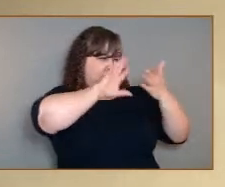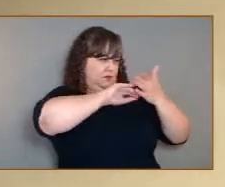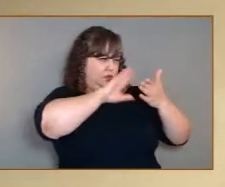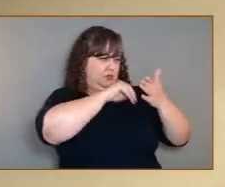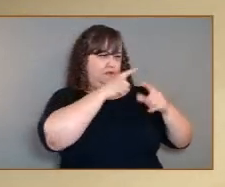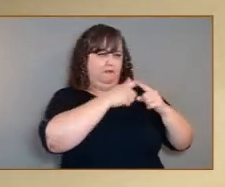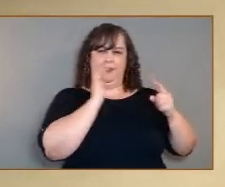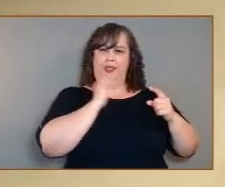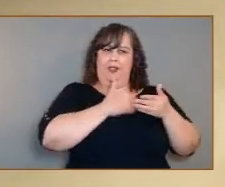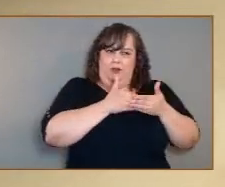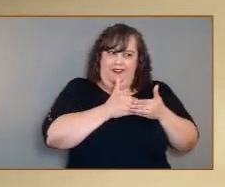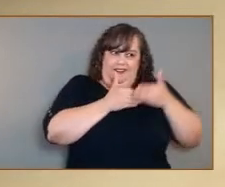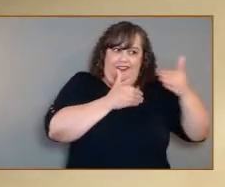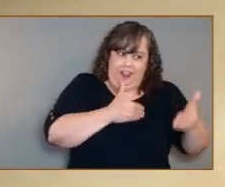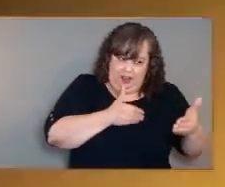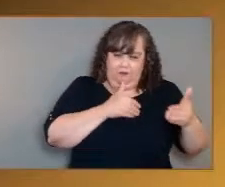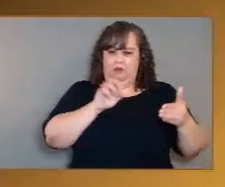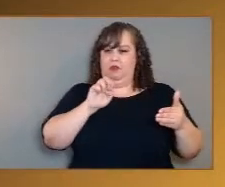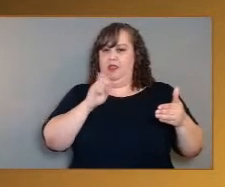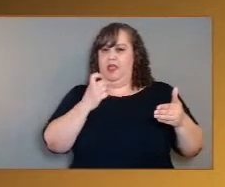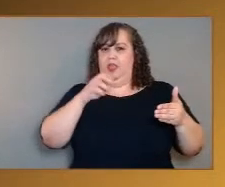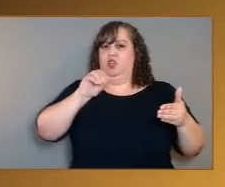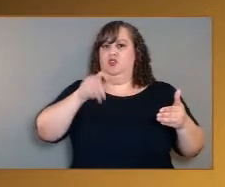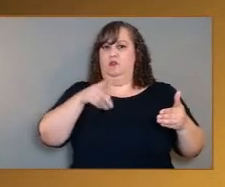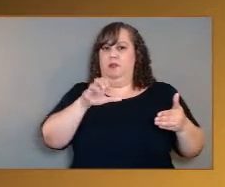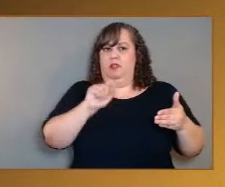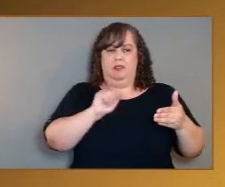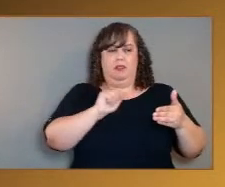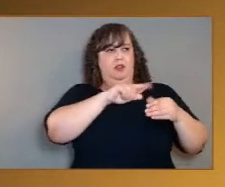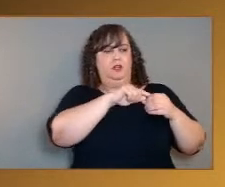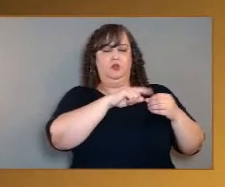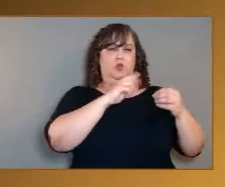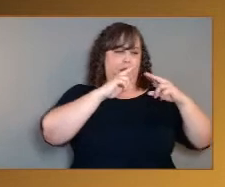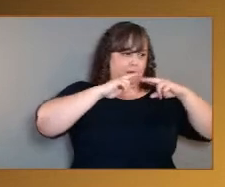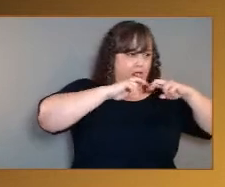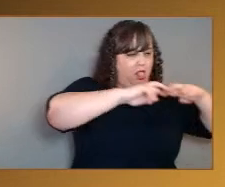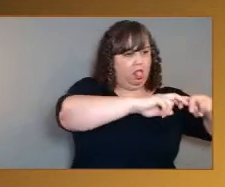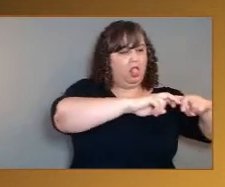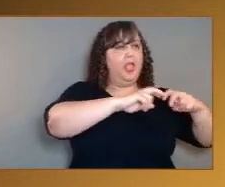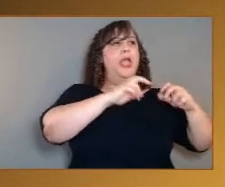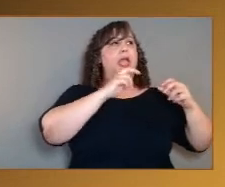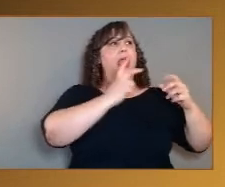to get started working together with our partners at Veritas. This is going to be an epic ride, trust me.